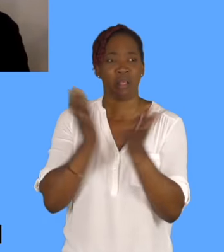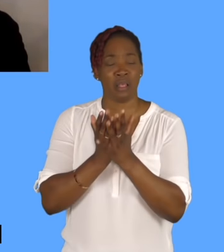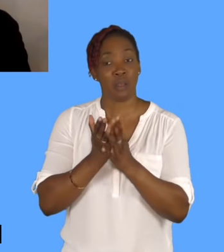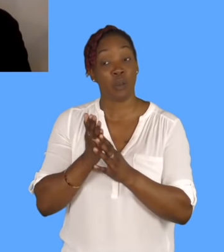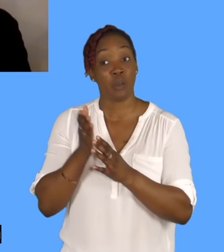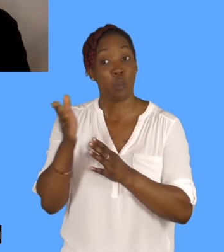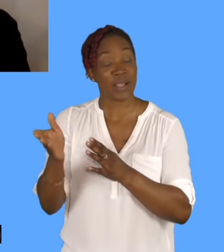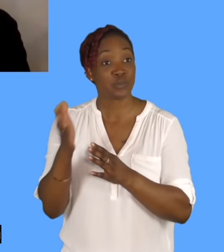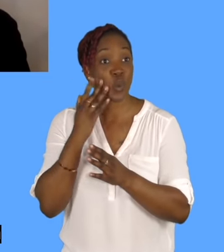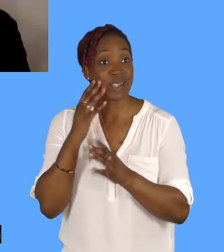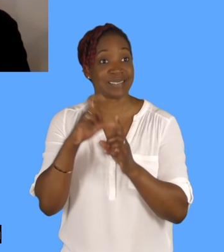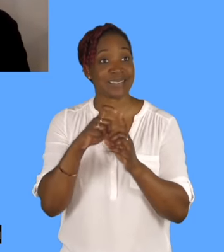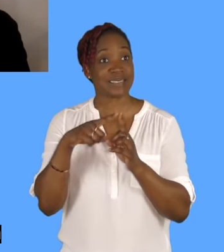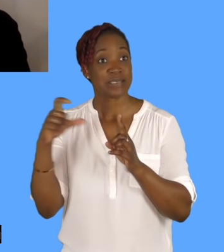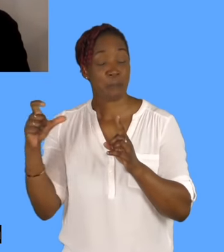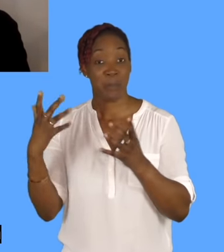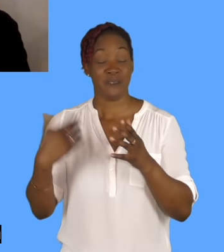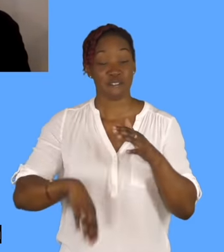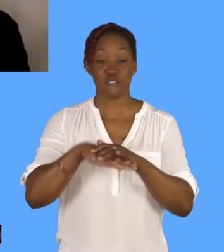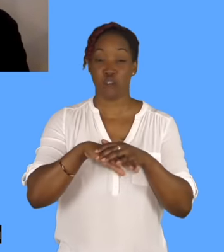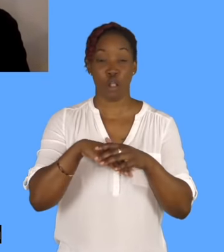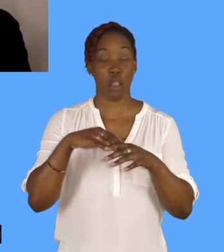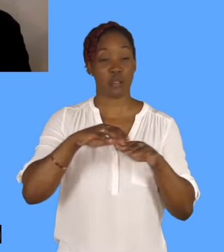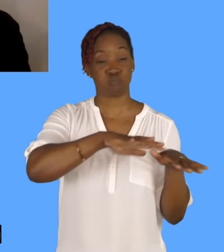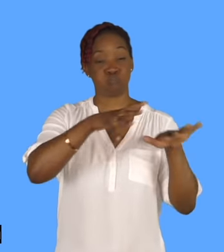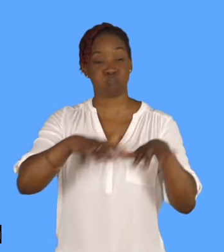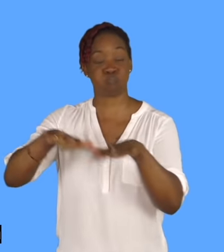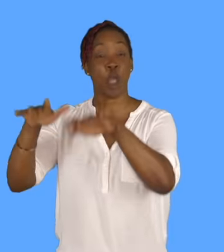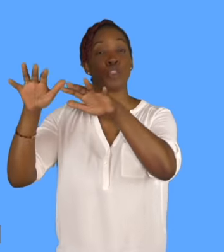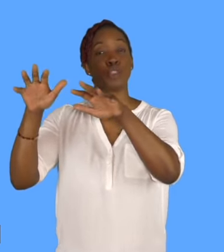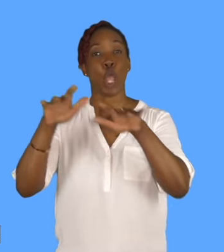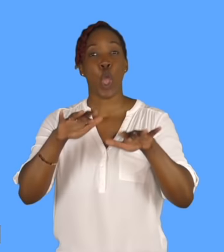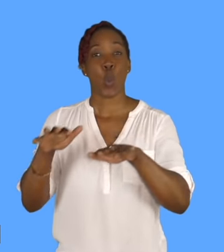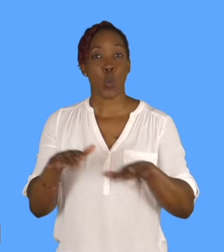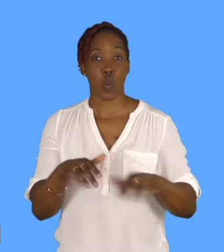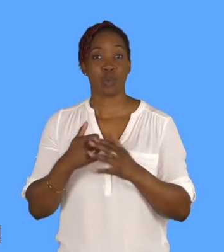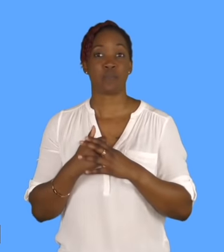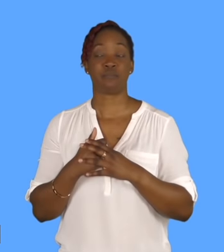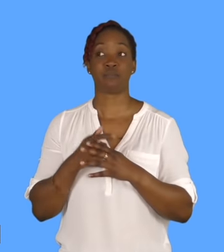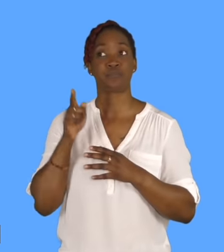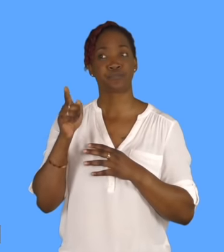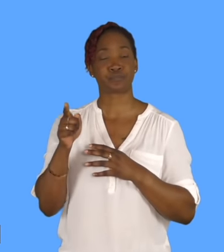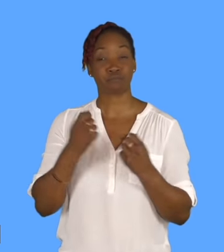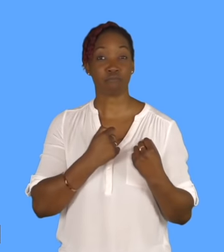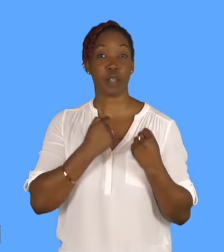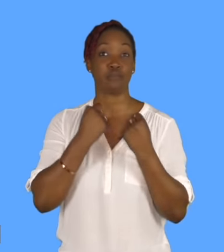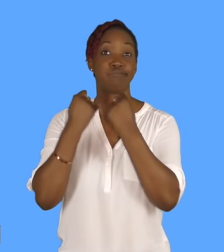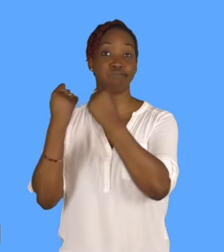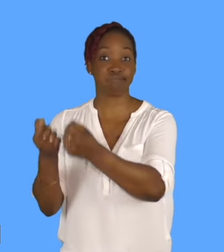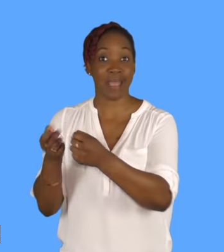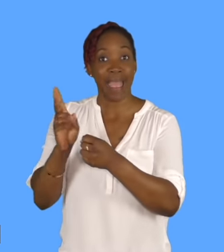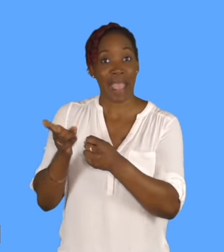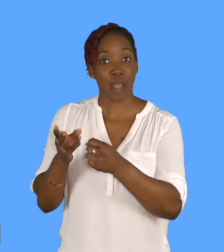snow. And then I drew, I went there all the way again with some other friends of mine in the summer, which was